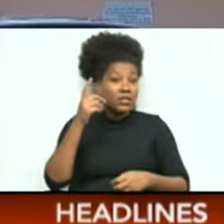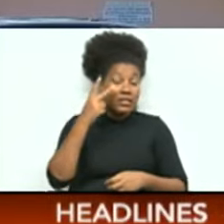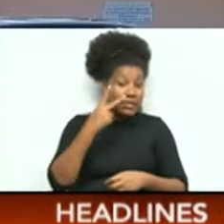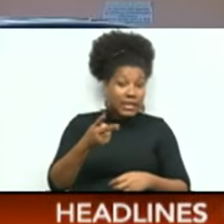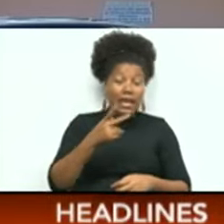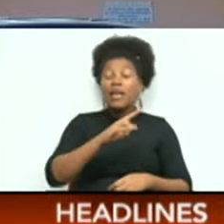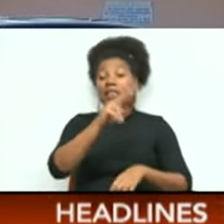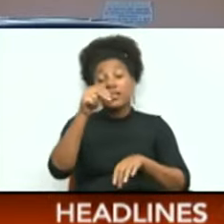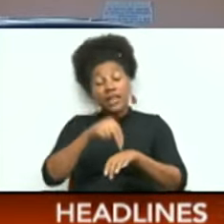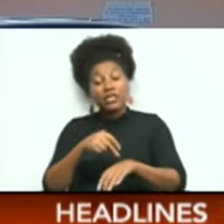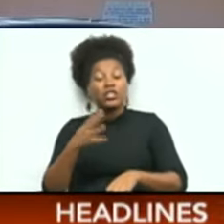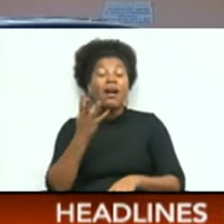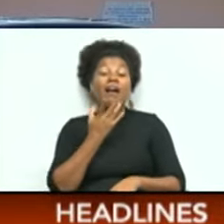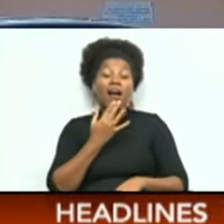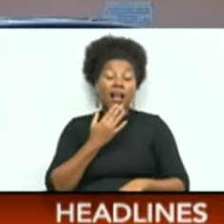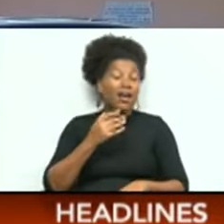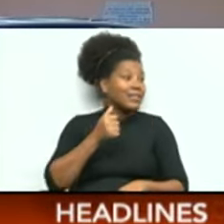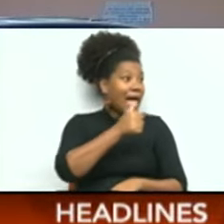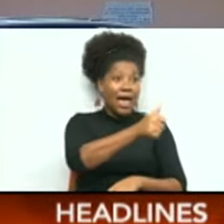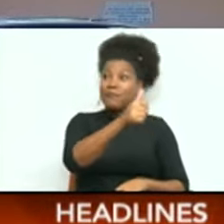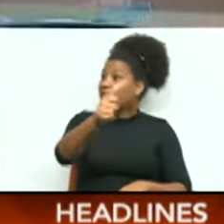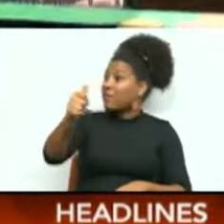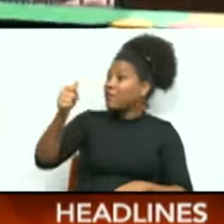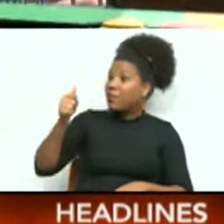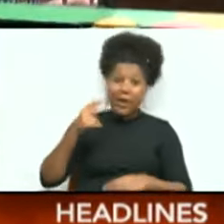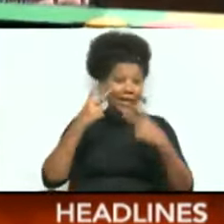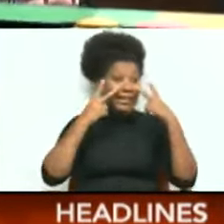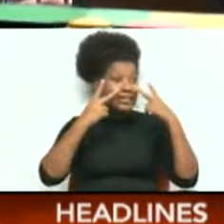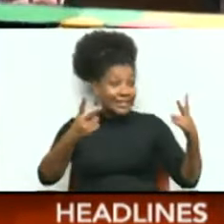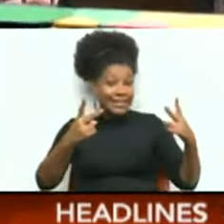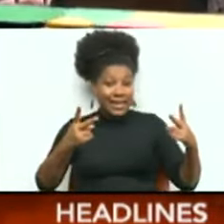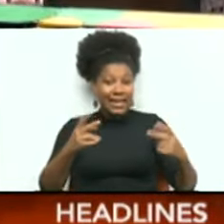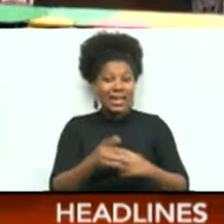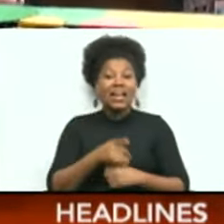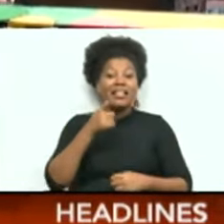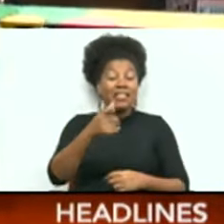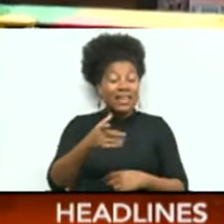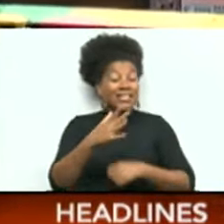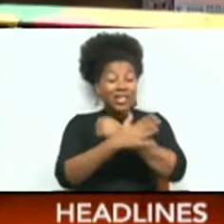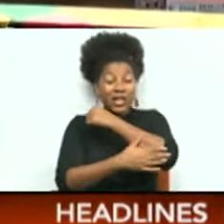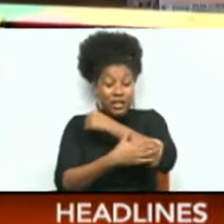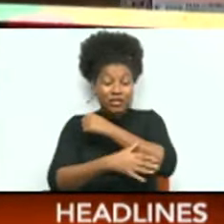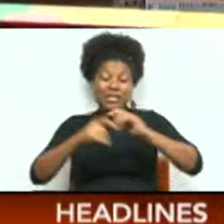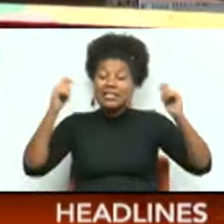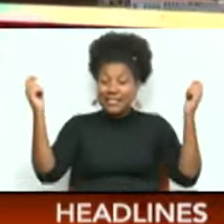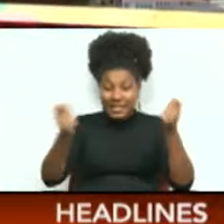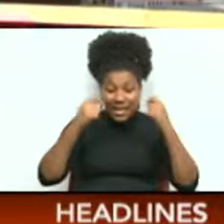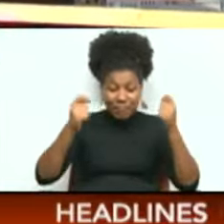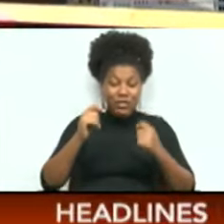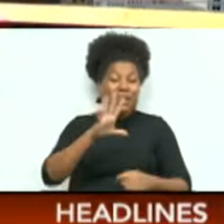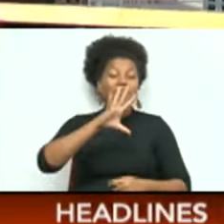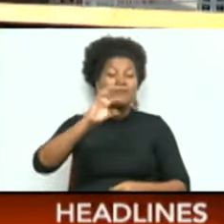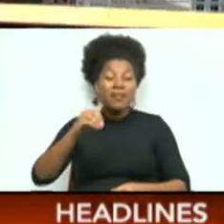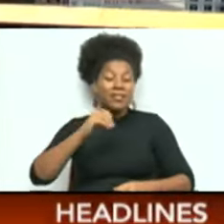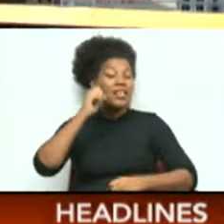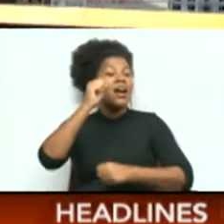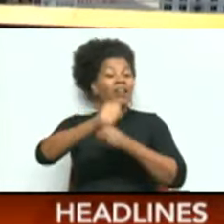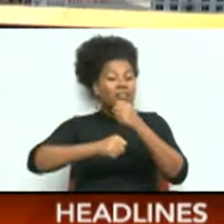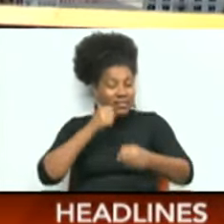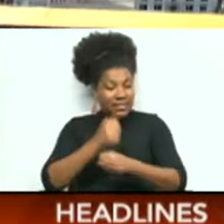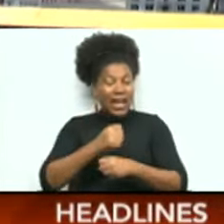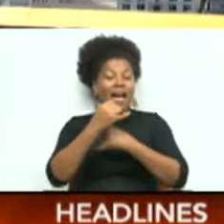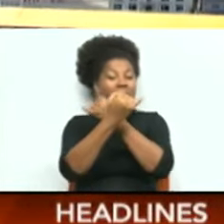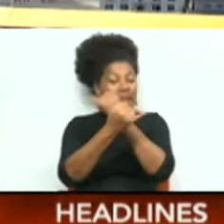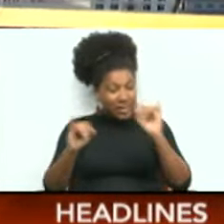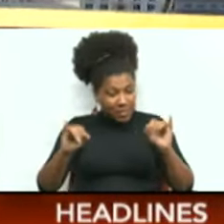colours emblazoned everywhere that the eye can see. This country is celebrating its 50th anniversary of independence this